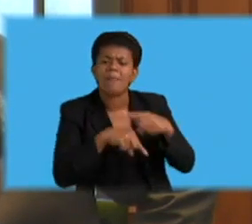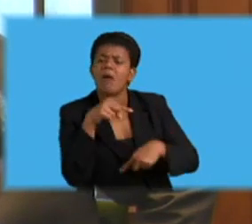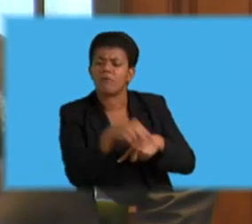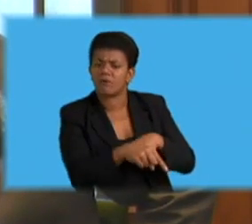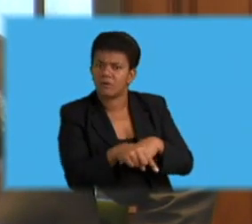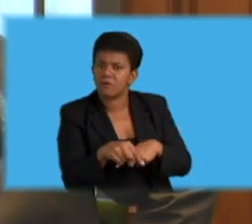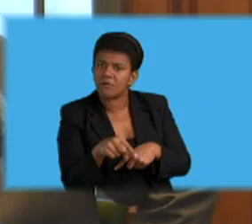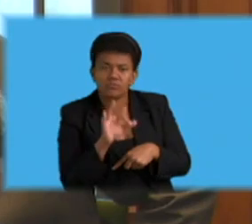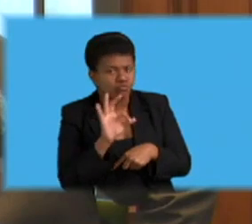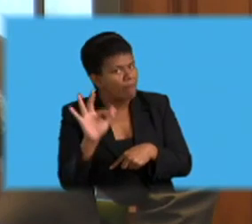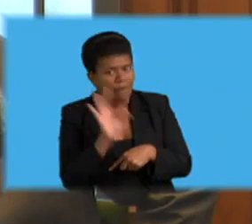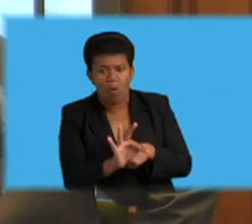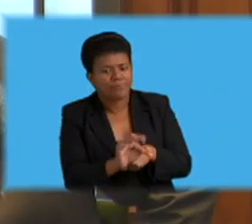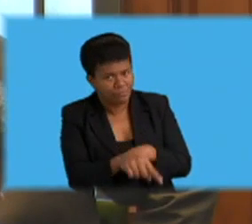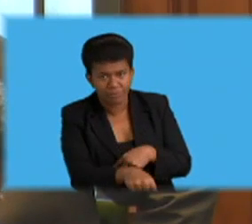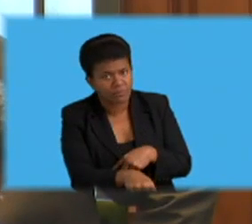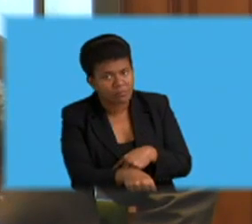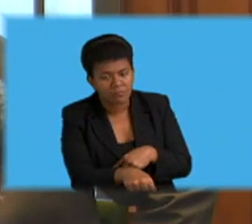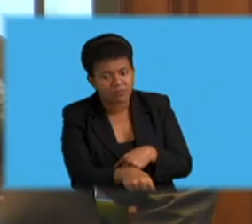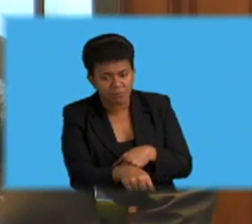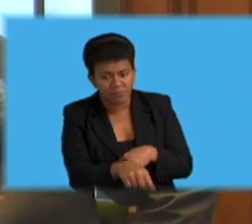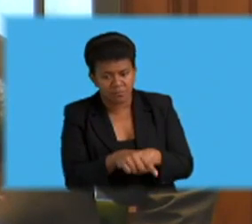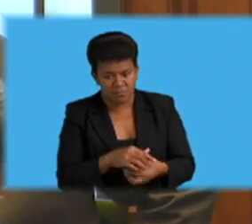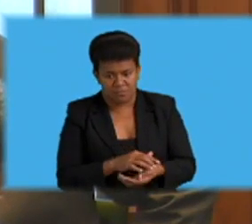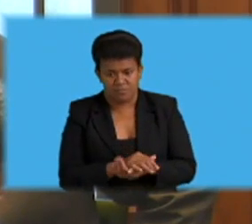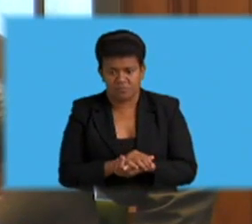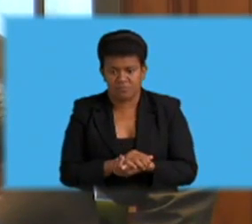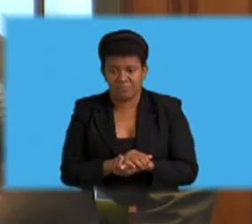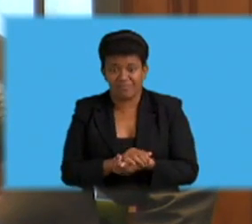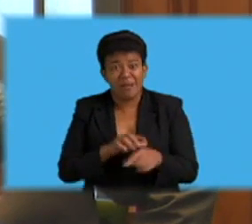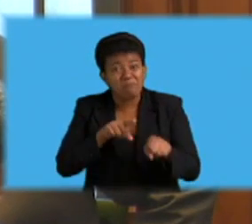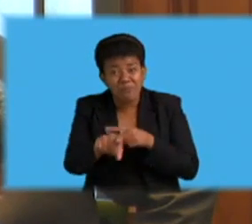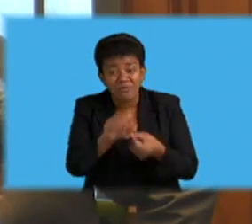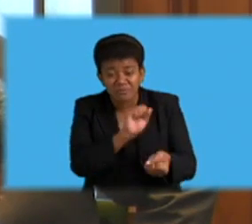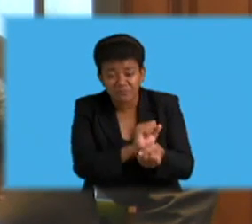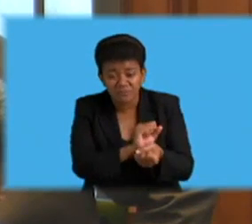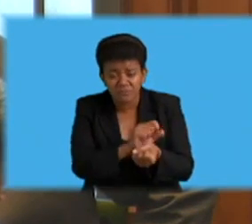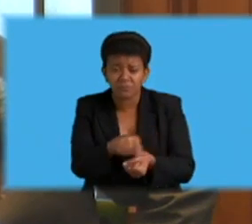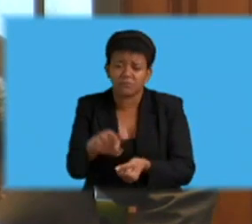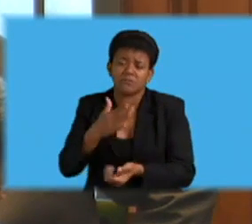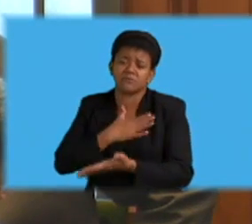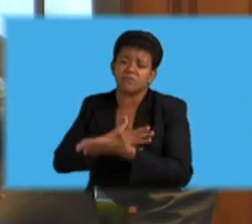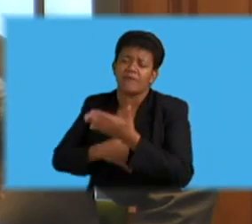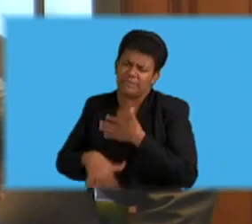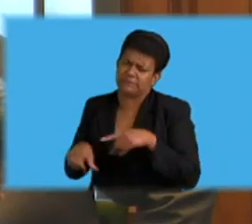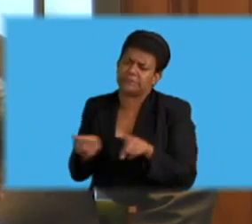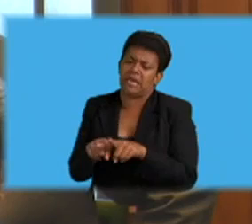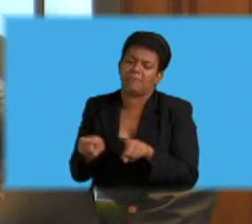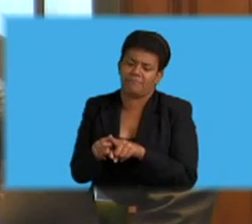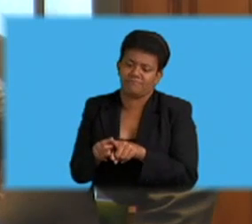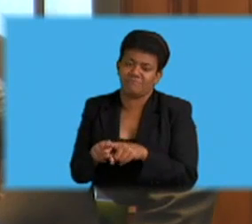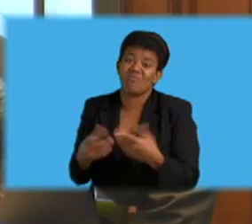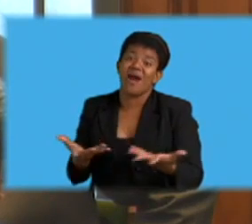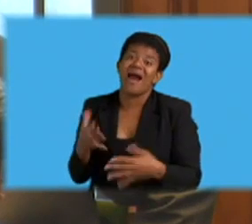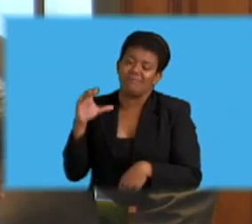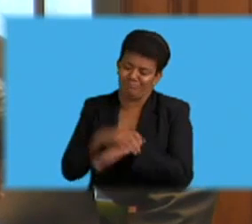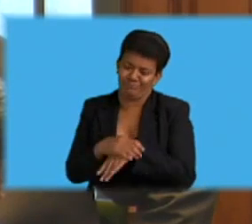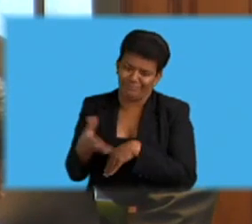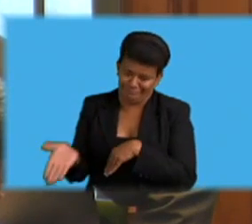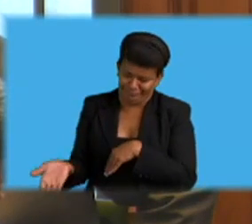Most of the detained people are also subject to certain kind of brutality, which also